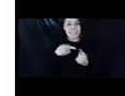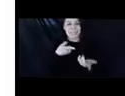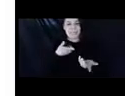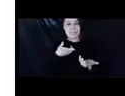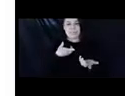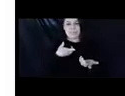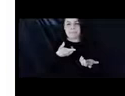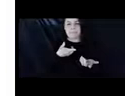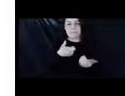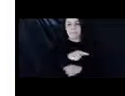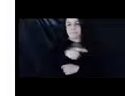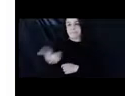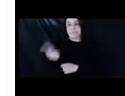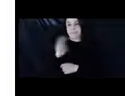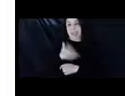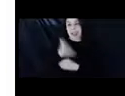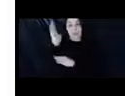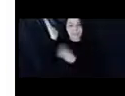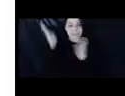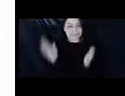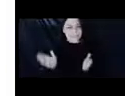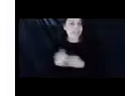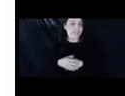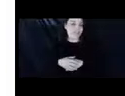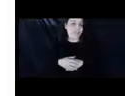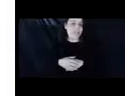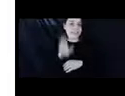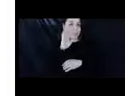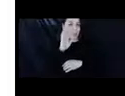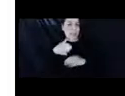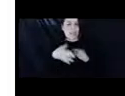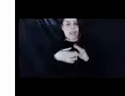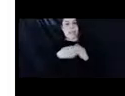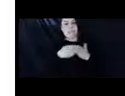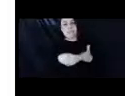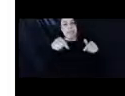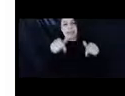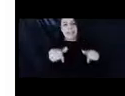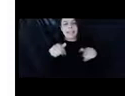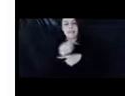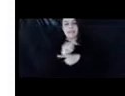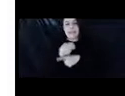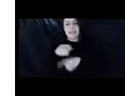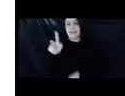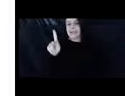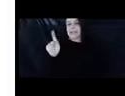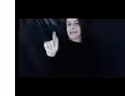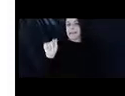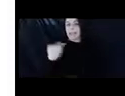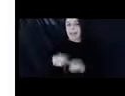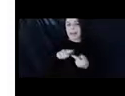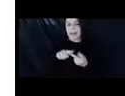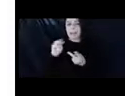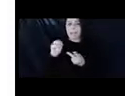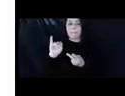this over to our speakers who will be facilitating this training. Um, Kat, uh, Michael A., and Michael